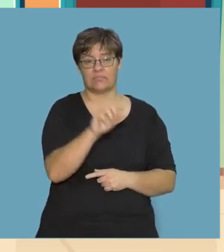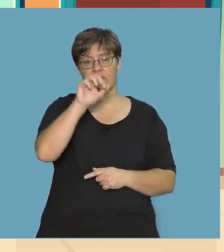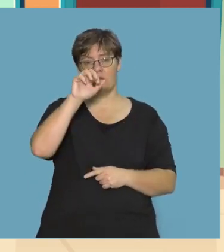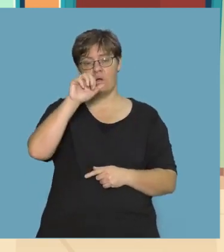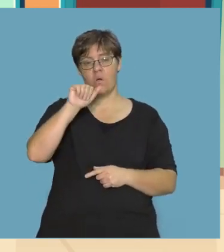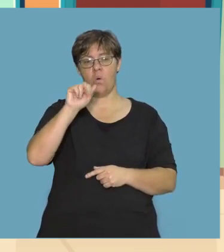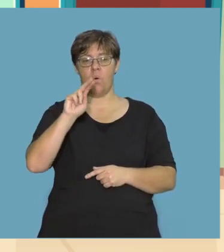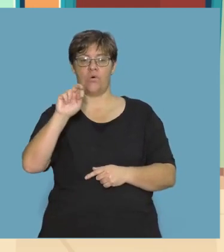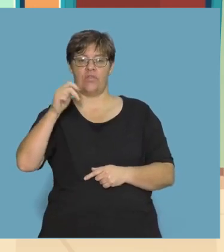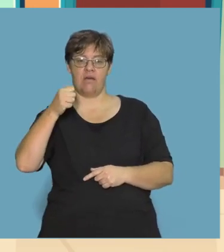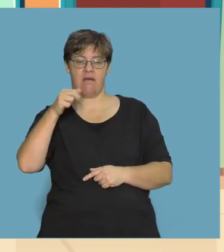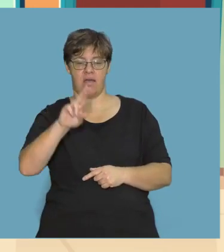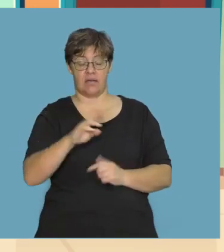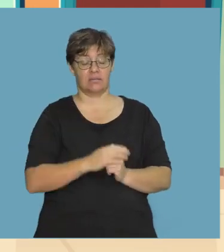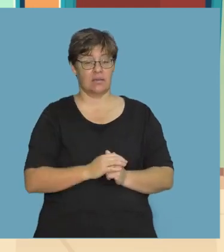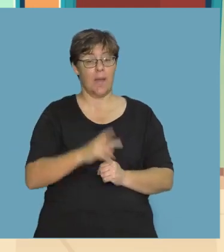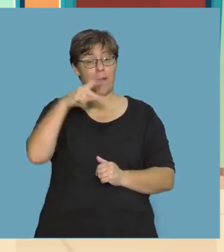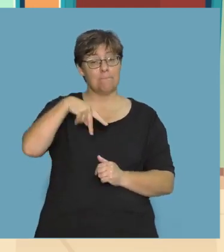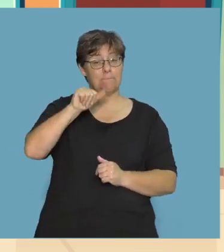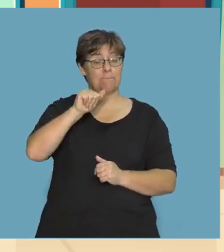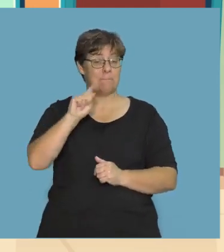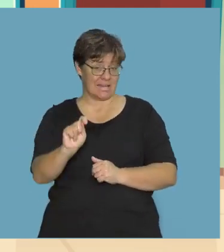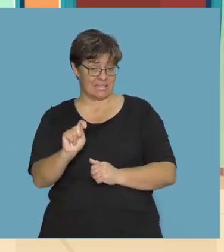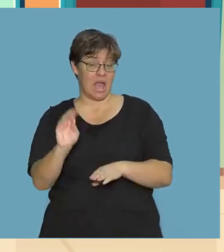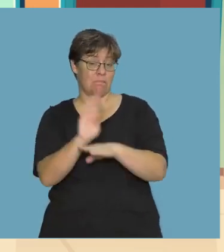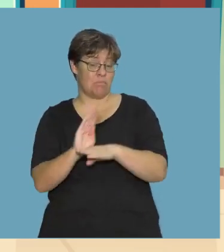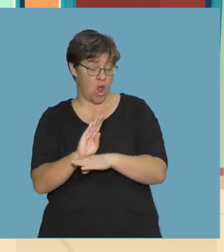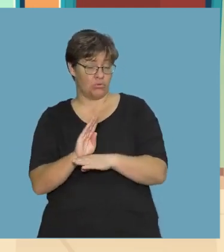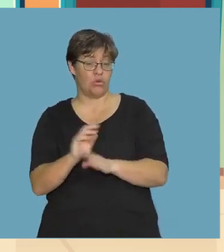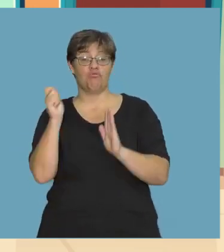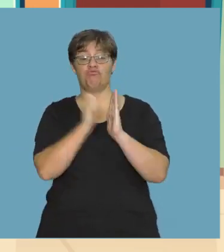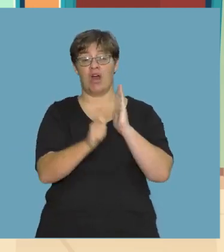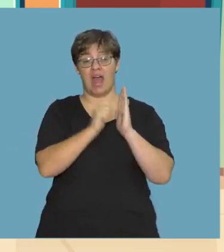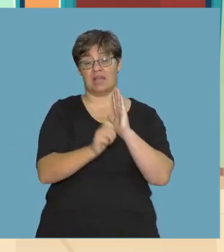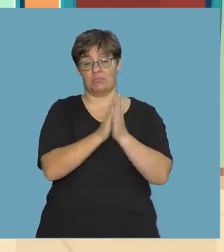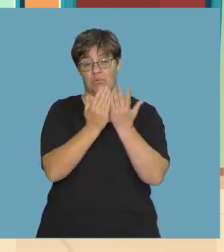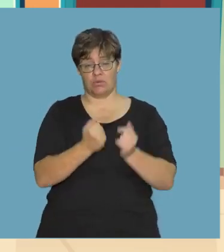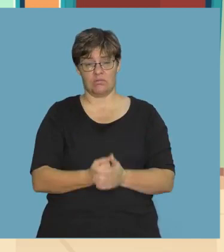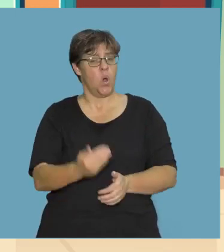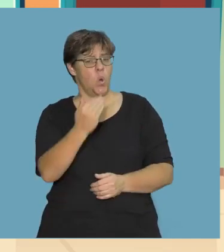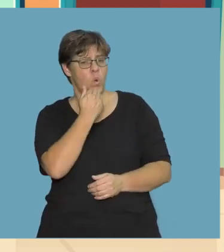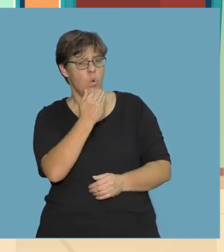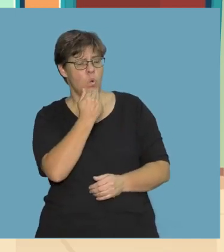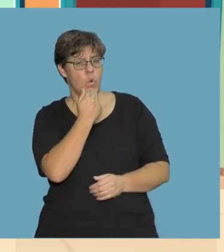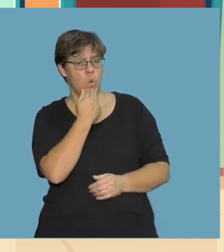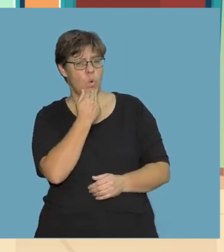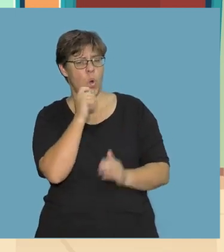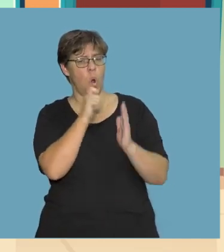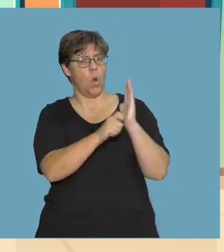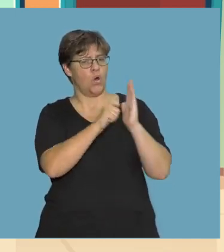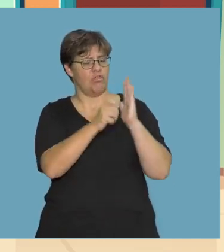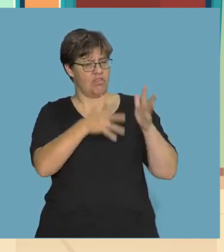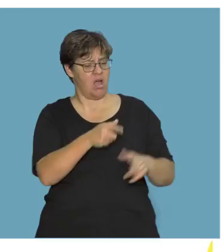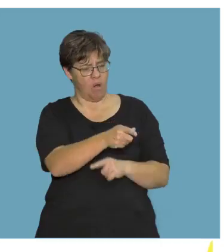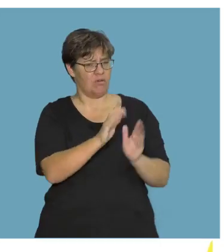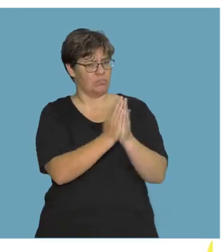Pat Brown wrote the book. How would you answer the question? Who is the author of that book? You'd